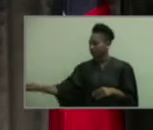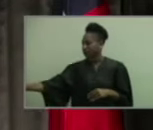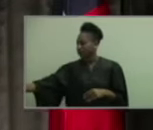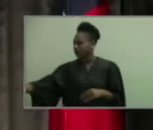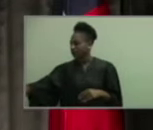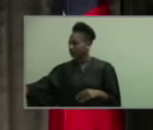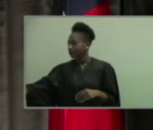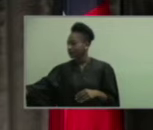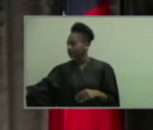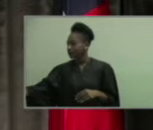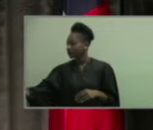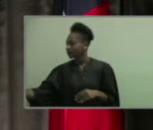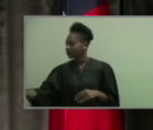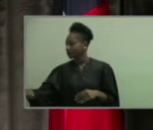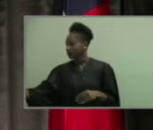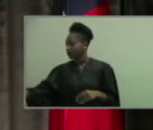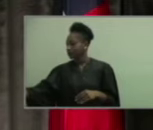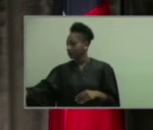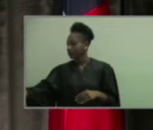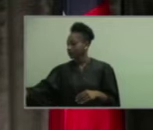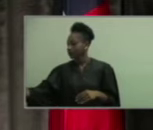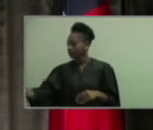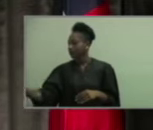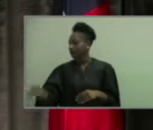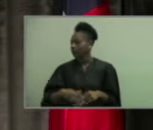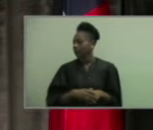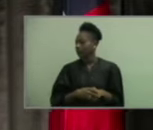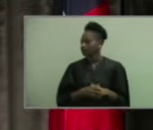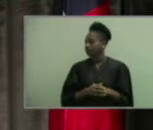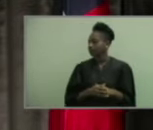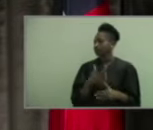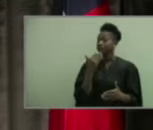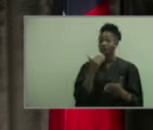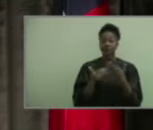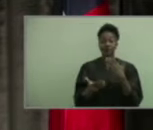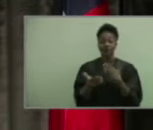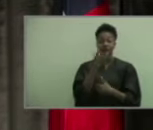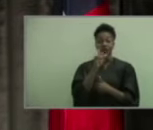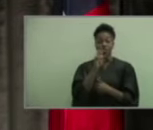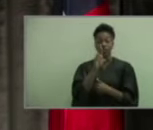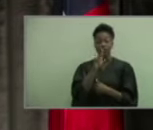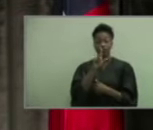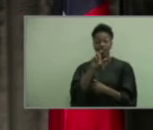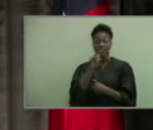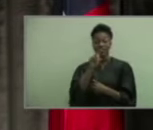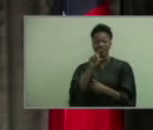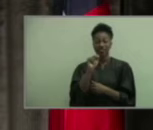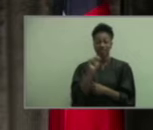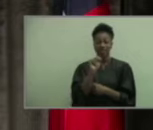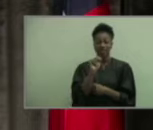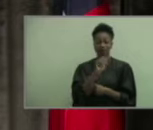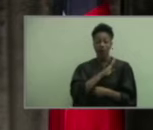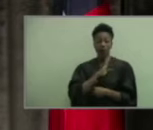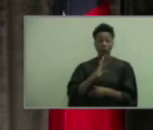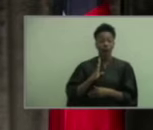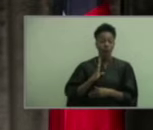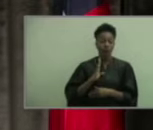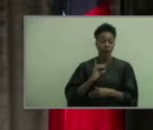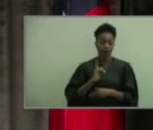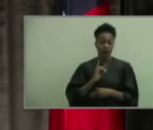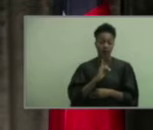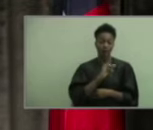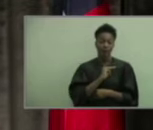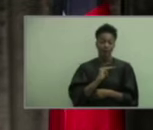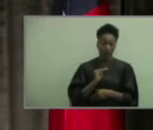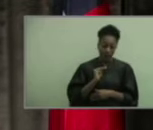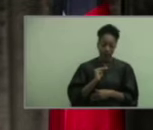Good morning, Dr. Lovett, Dr. Buck, District 2 Board Member Dr. Hoskins-Brown, Board Members, District Staff, Mrs.